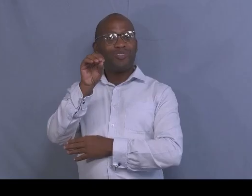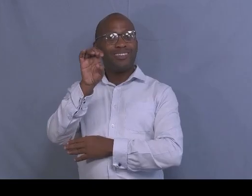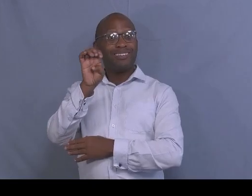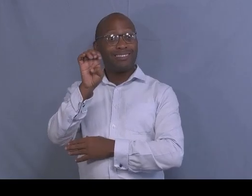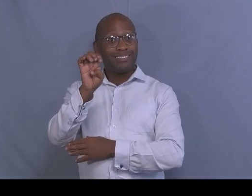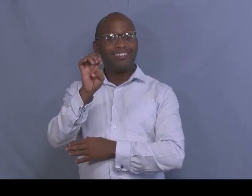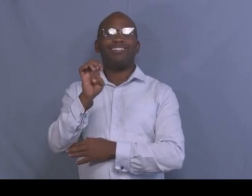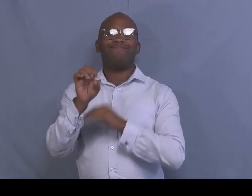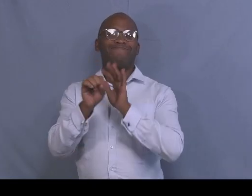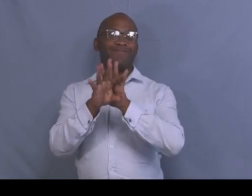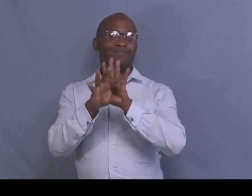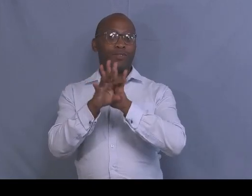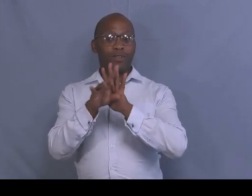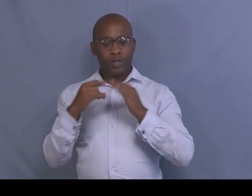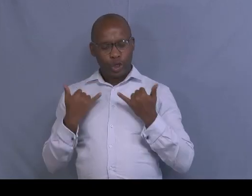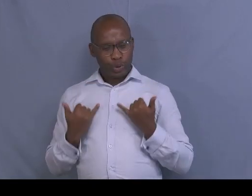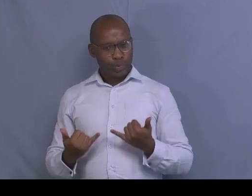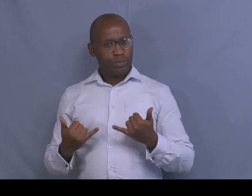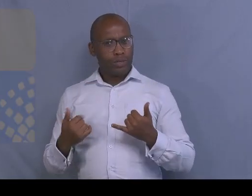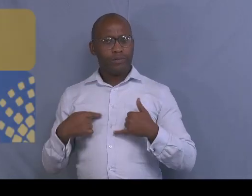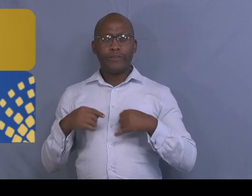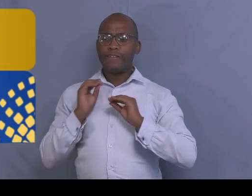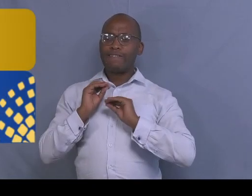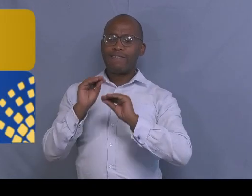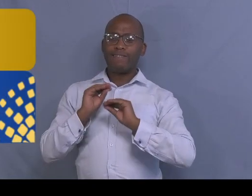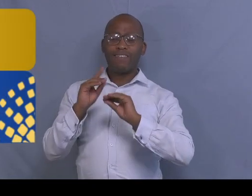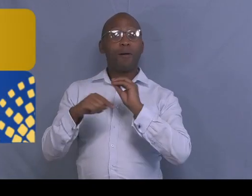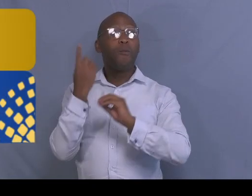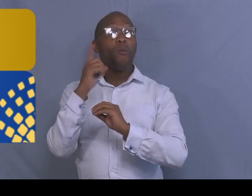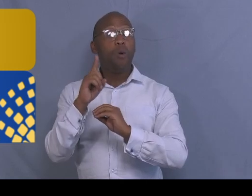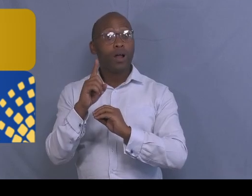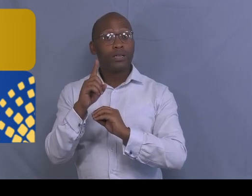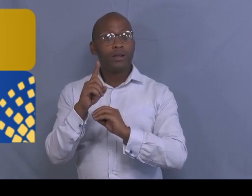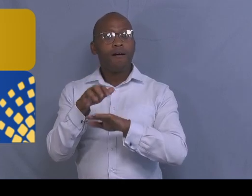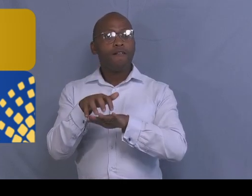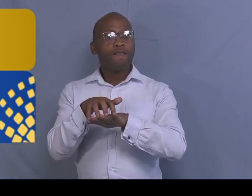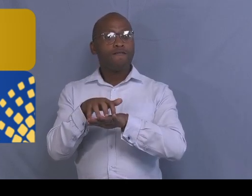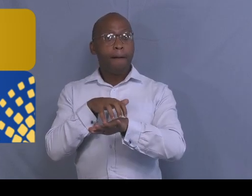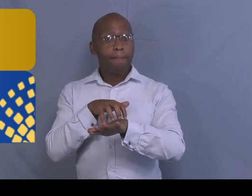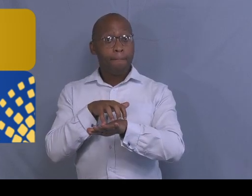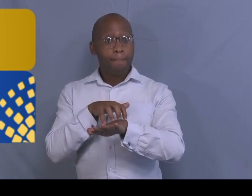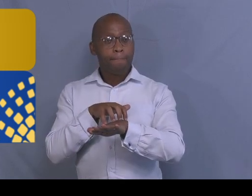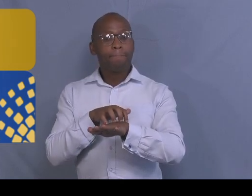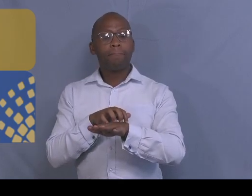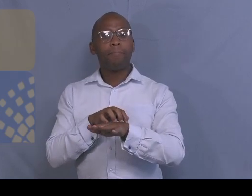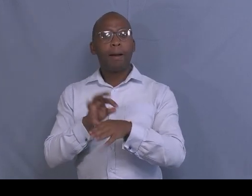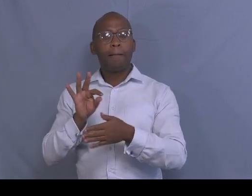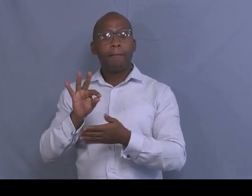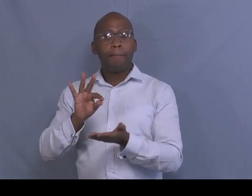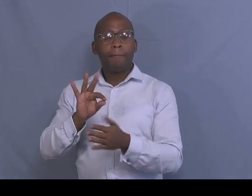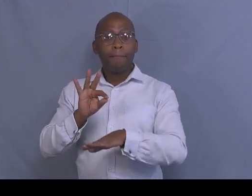Today's lesson is about farm physical planning. This is where I will be presenting